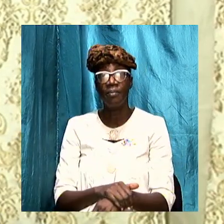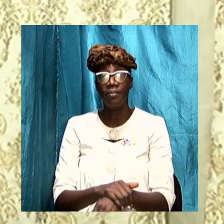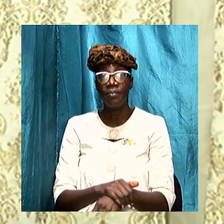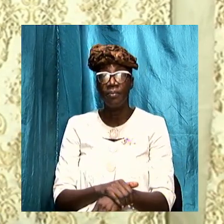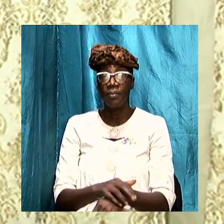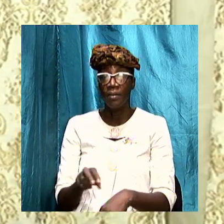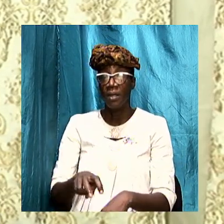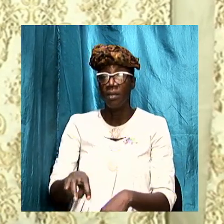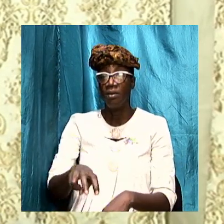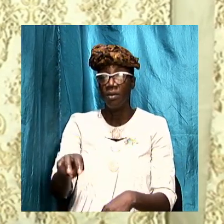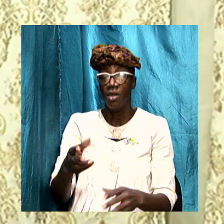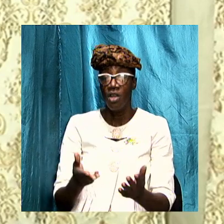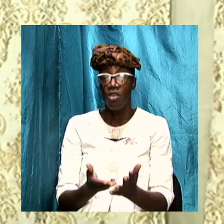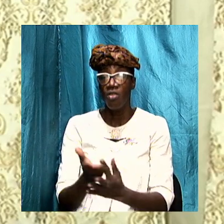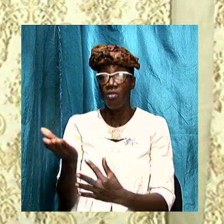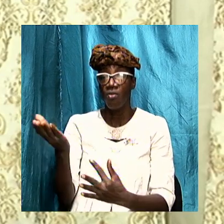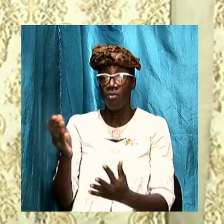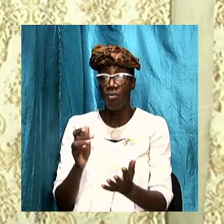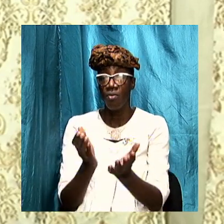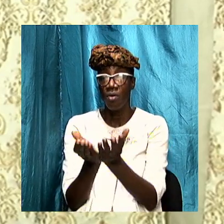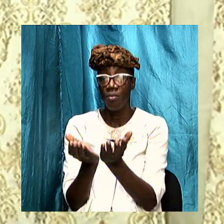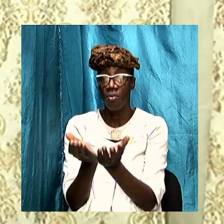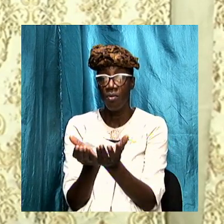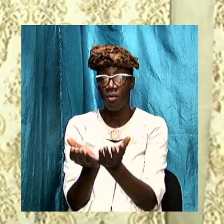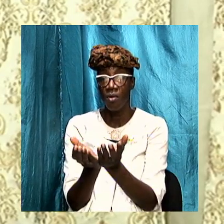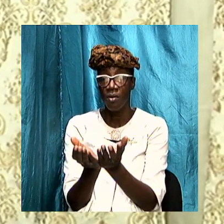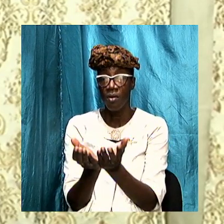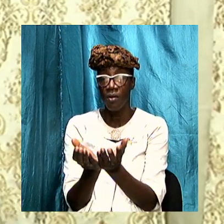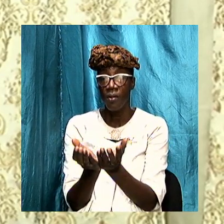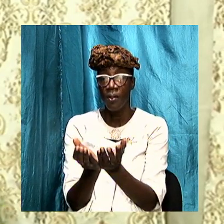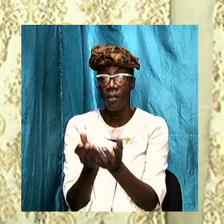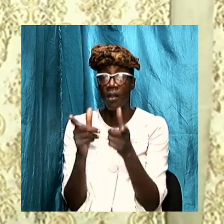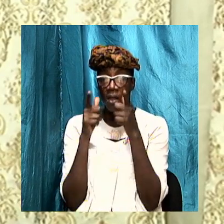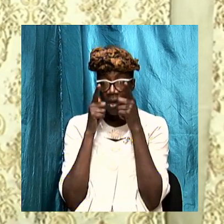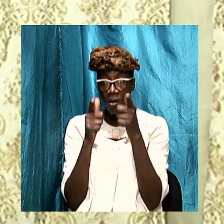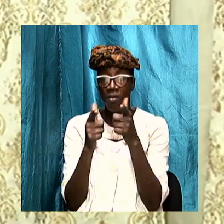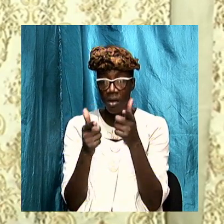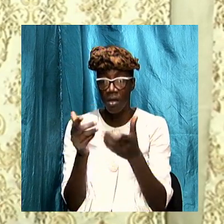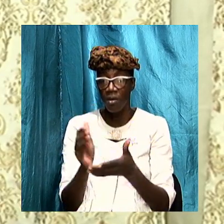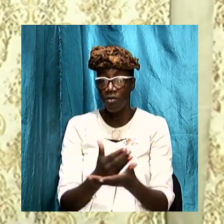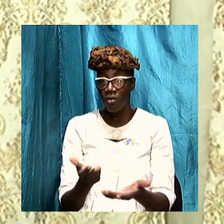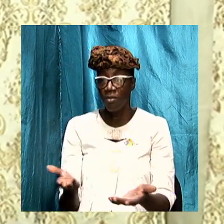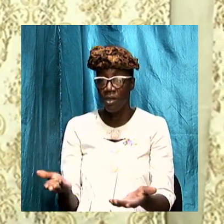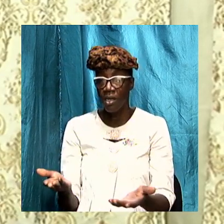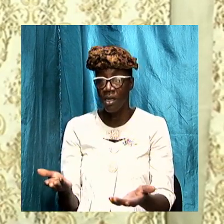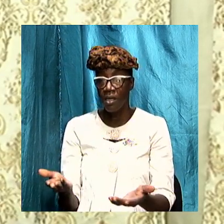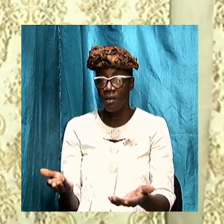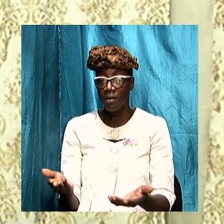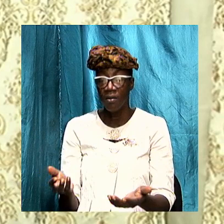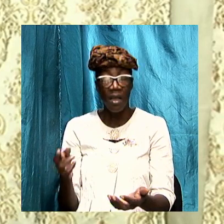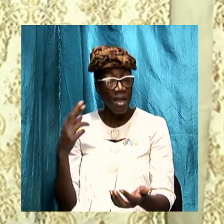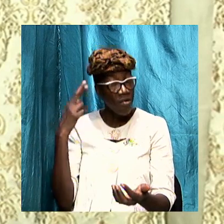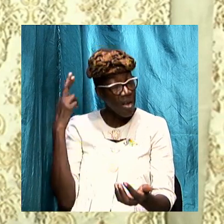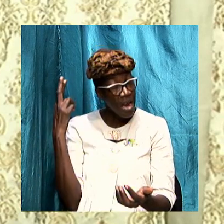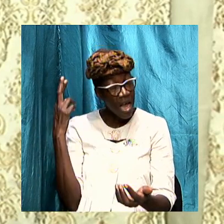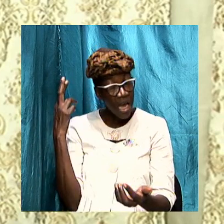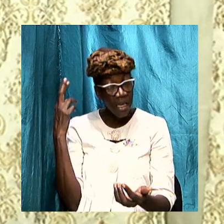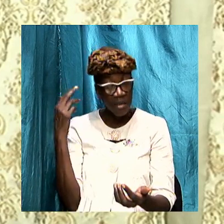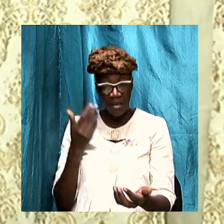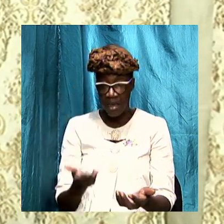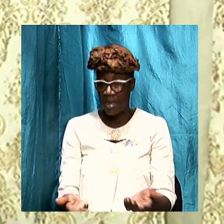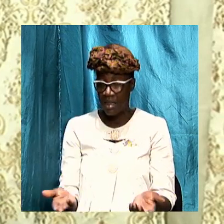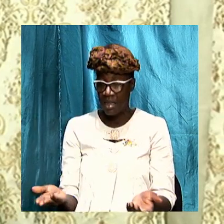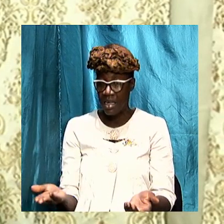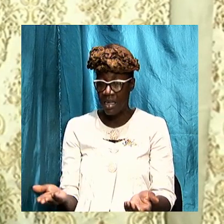journey through the book and we are going to look at some things and we are going to recognize that the